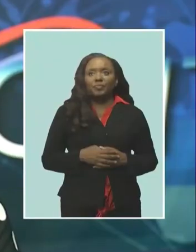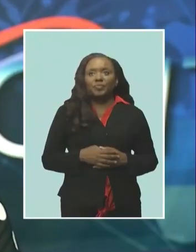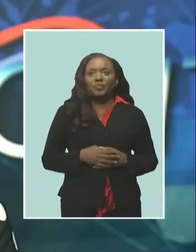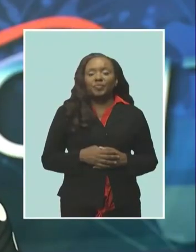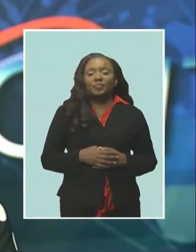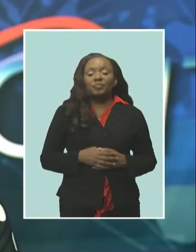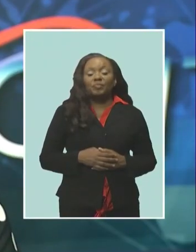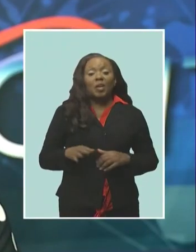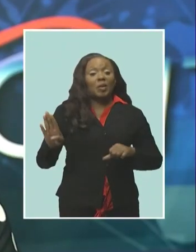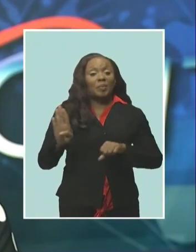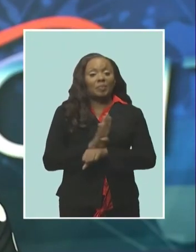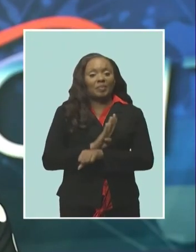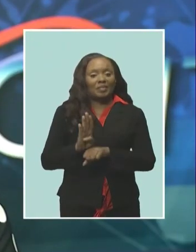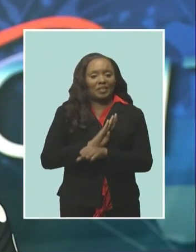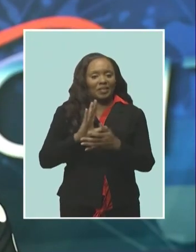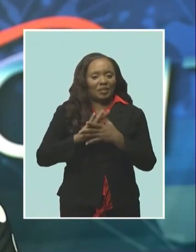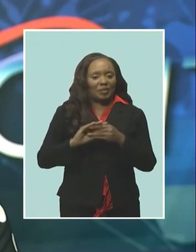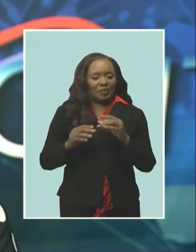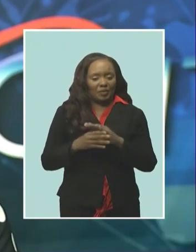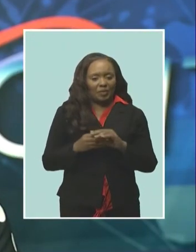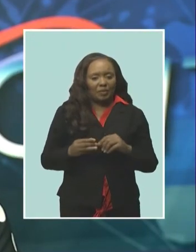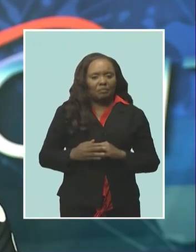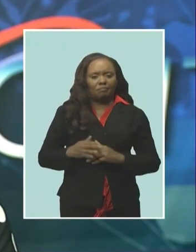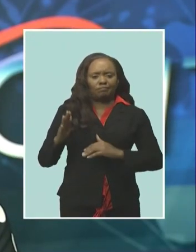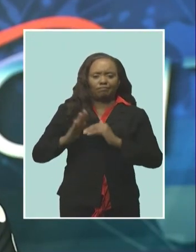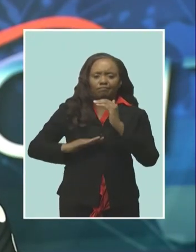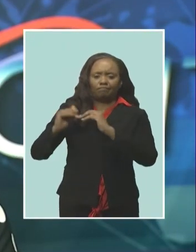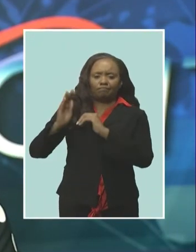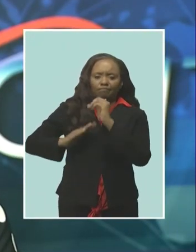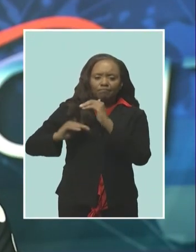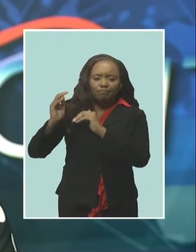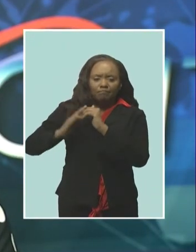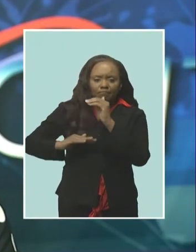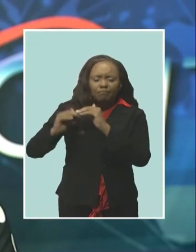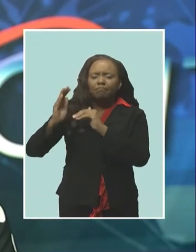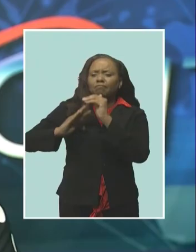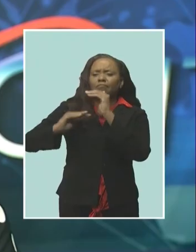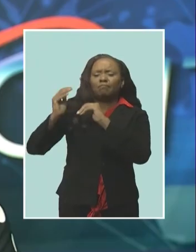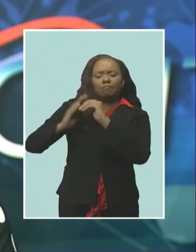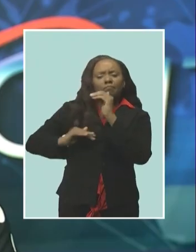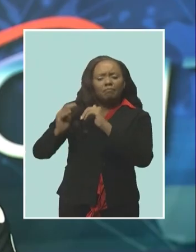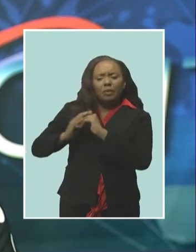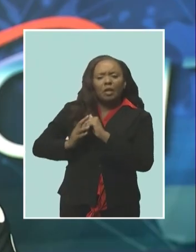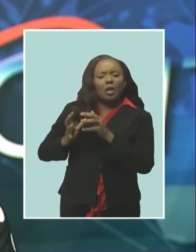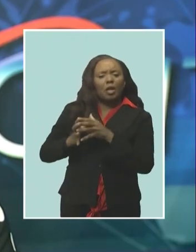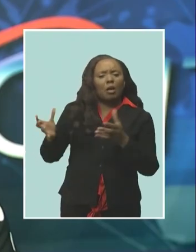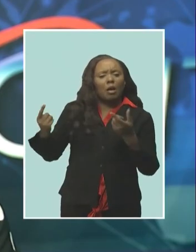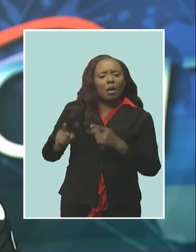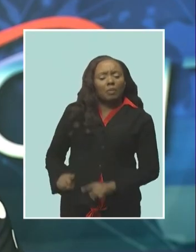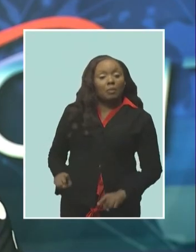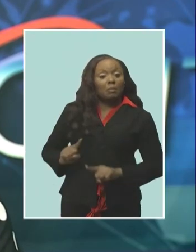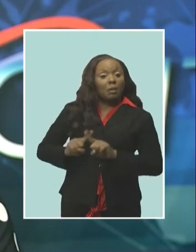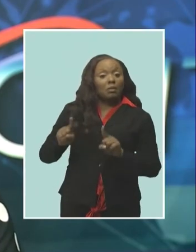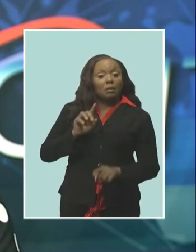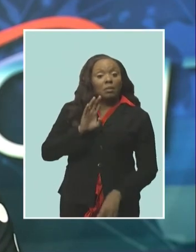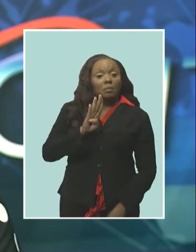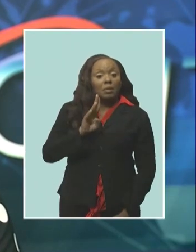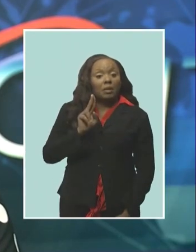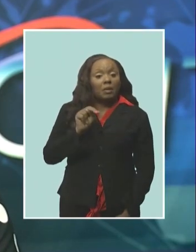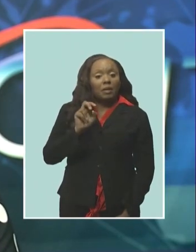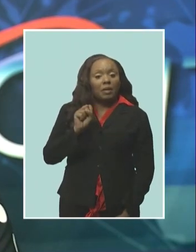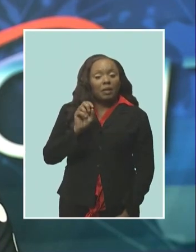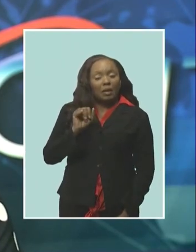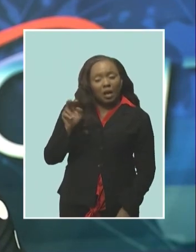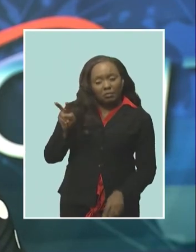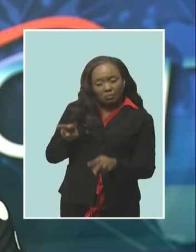in business news tonight we hear the construction industry is among areas being closely monitored by the barbados national standards